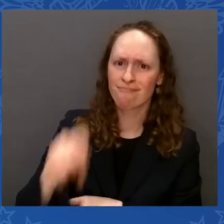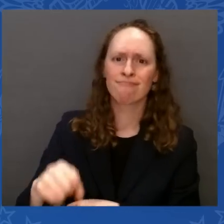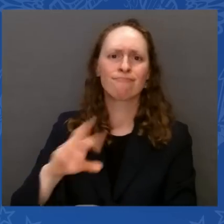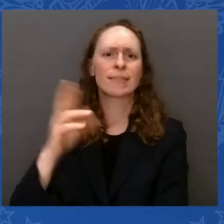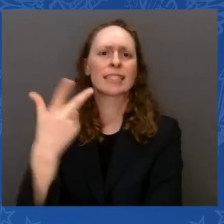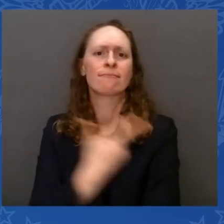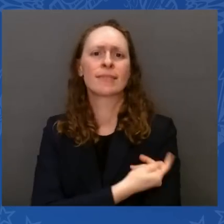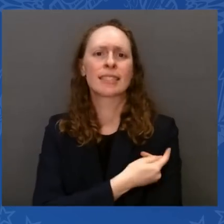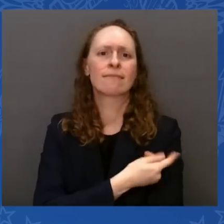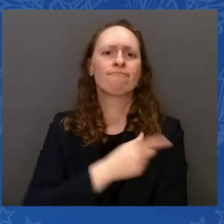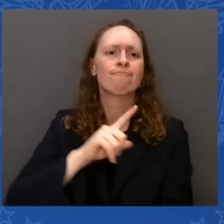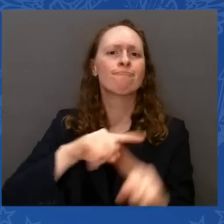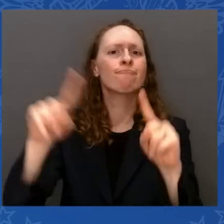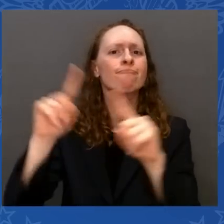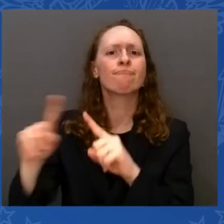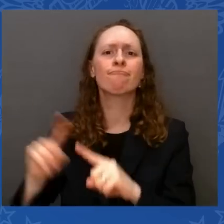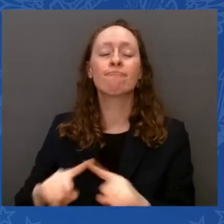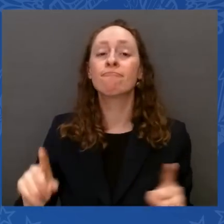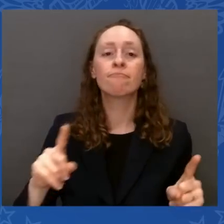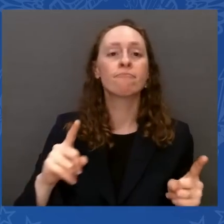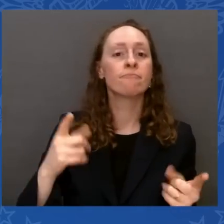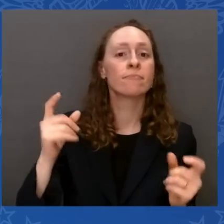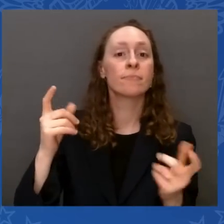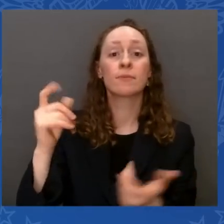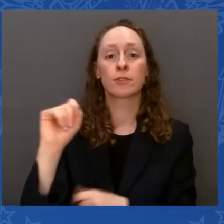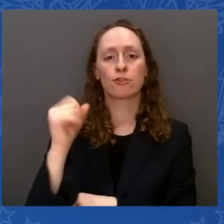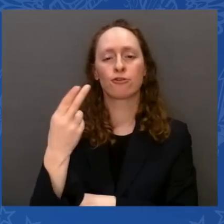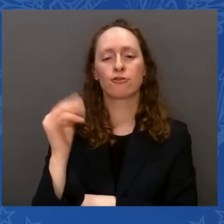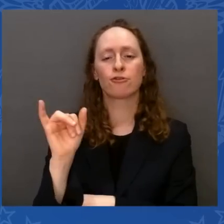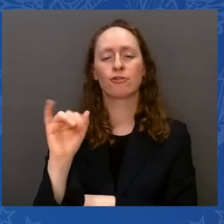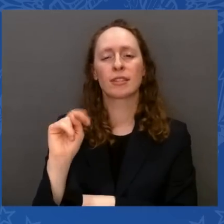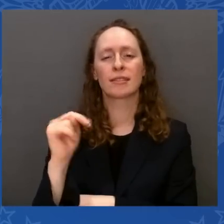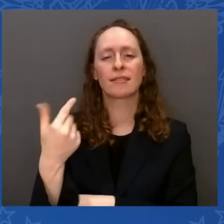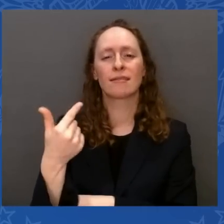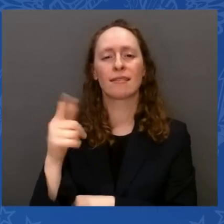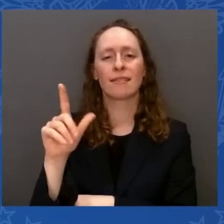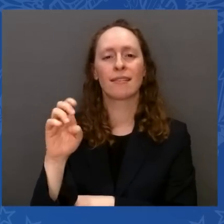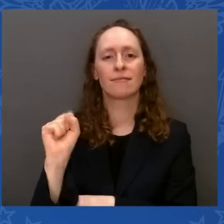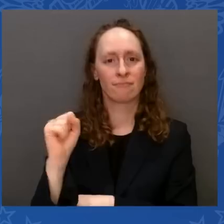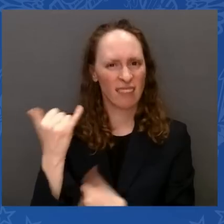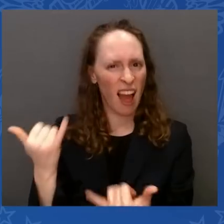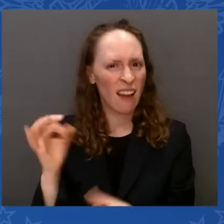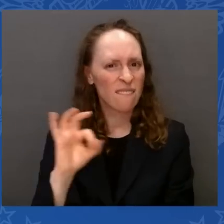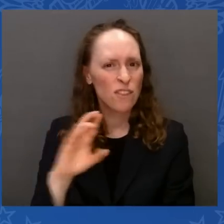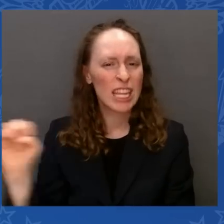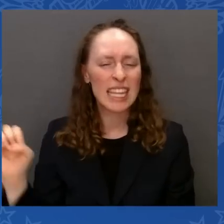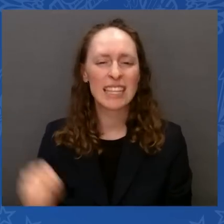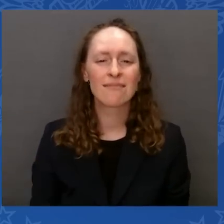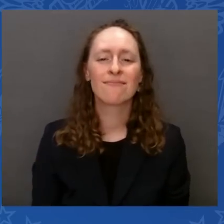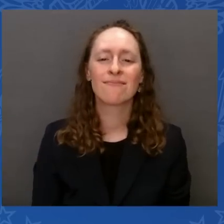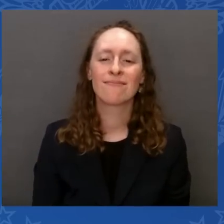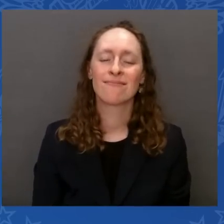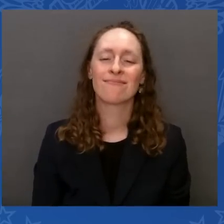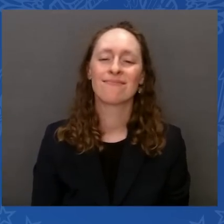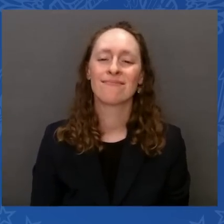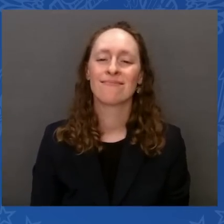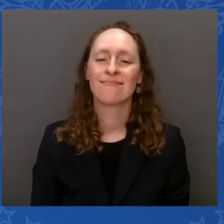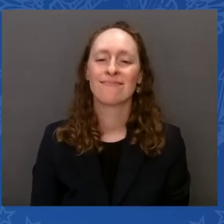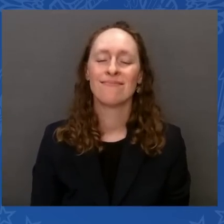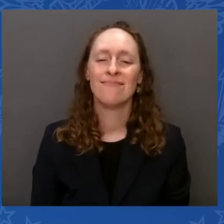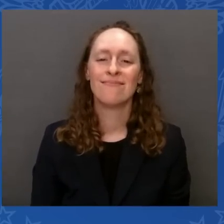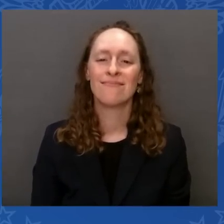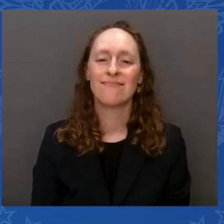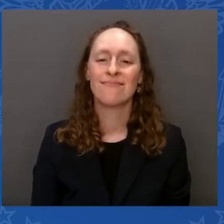to go and get that shot. And, you know, we took on Big Pharma, as you well know. You took them on. You got beat up doing it, too.